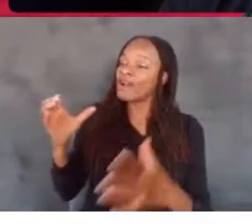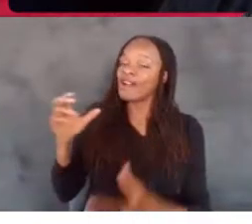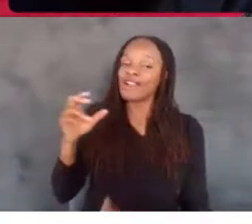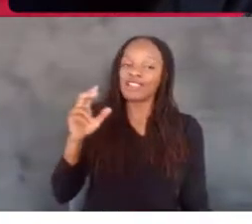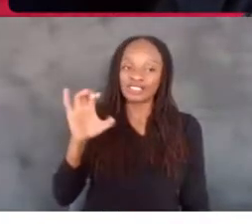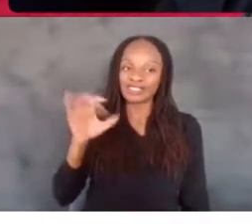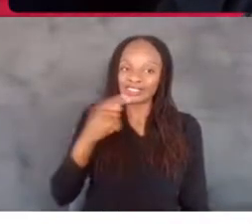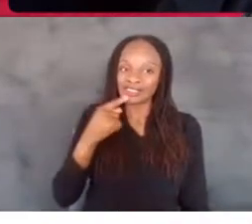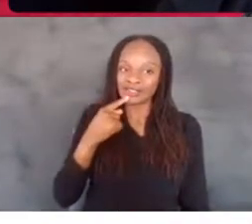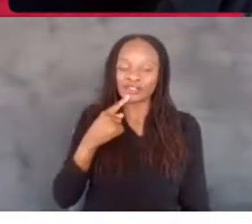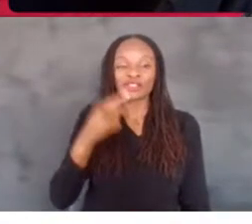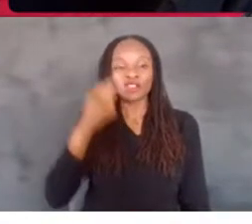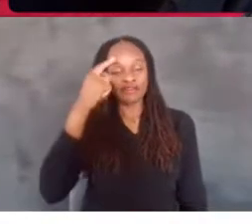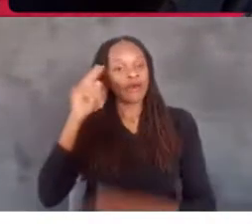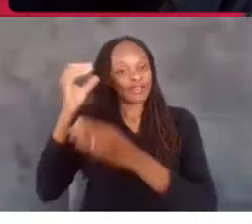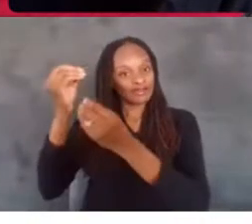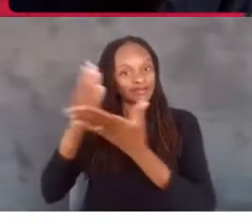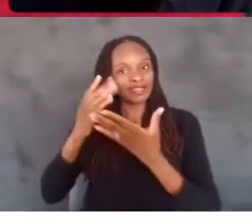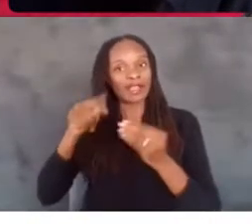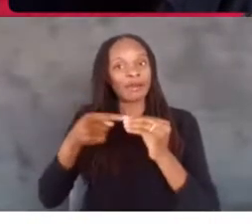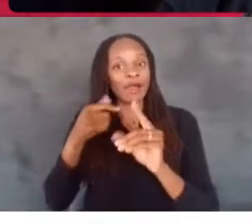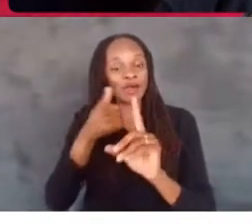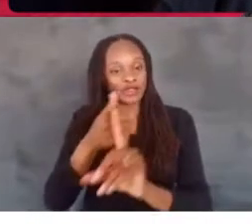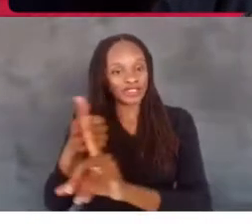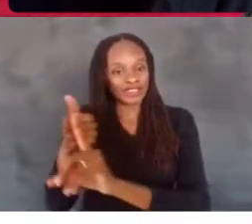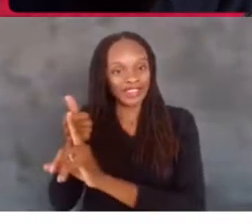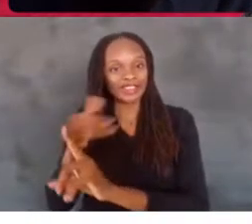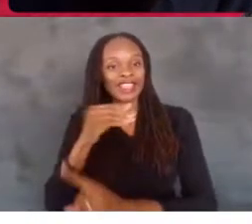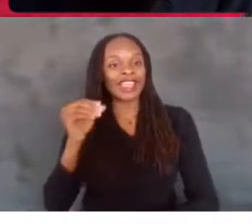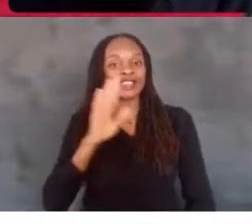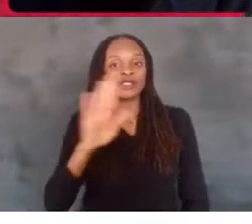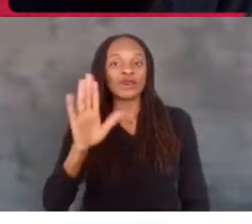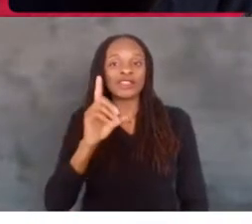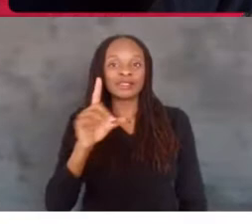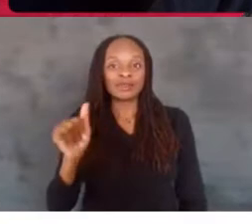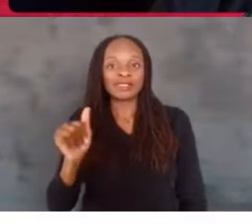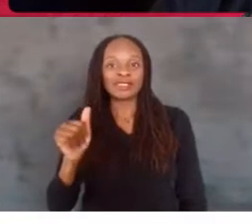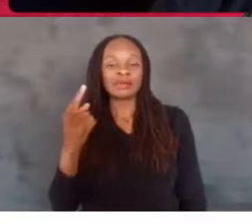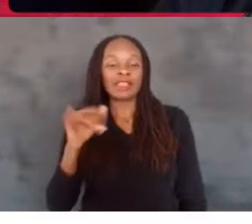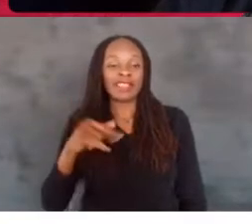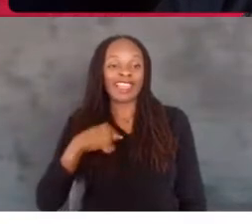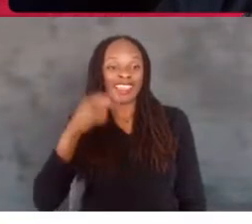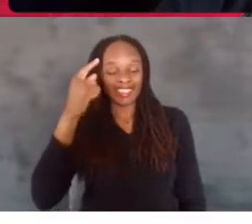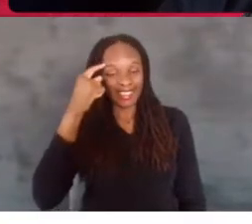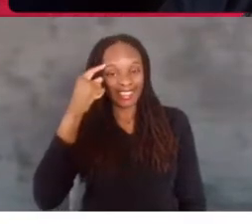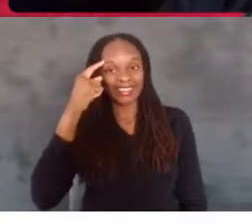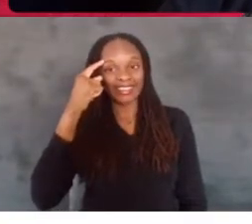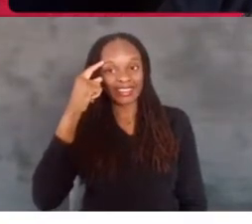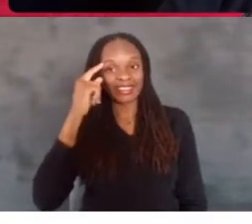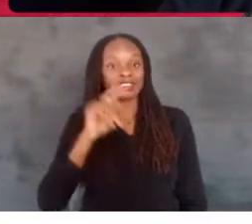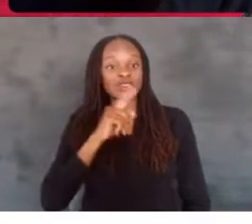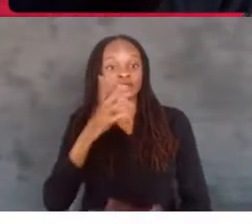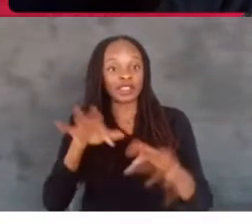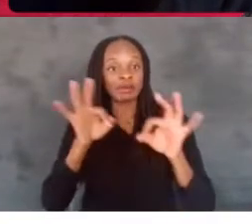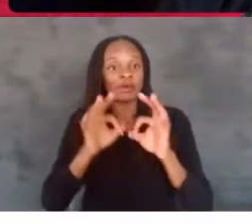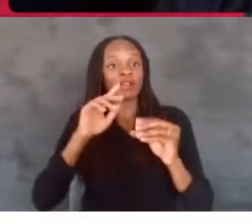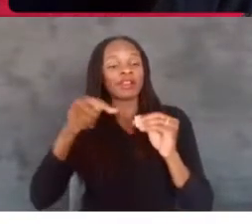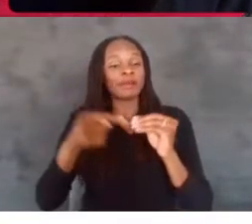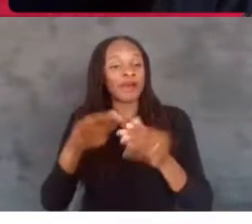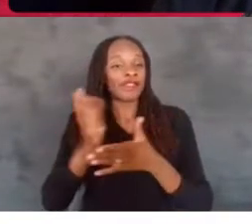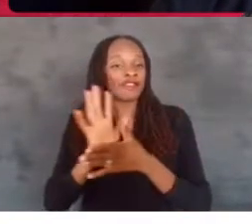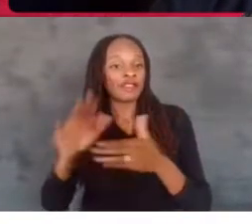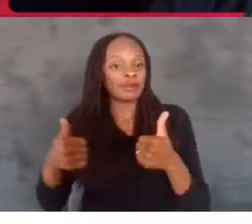letting us know about yourselves and your disability. You know, something that I think is so important about the film challenge